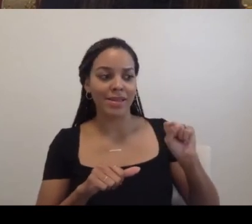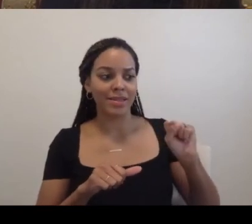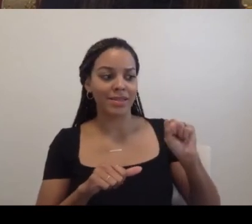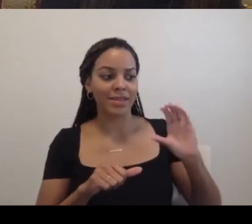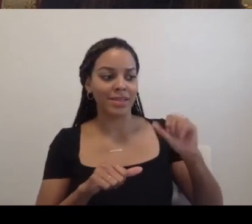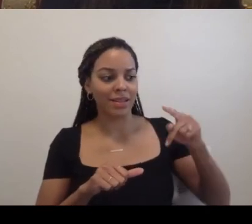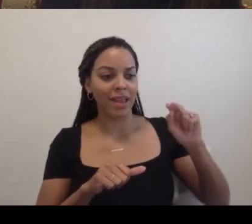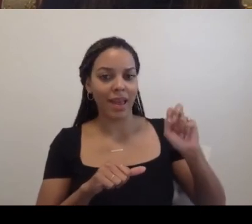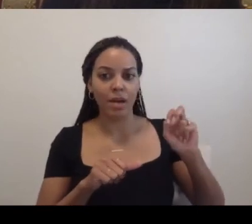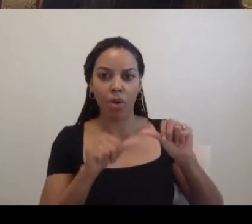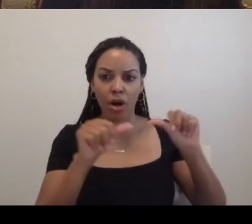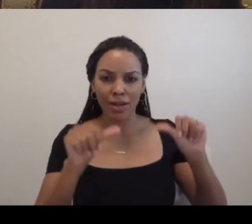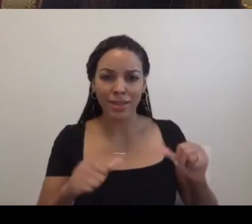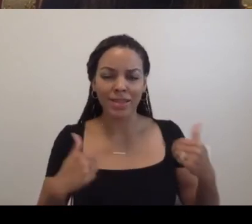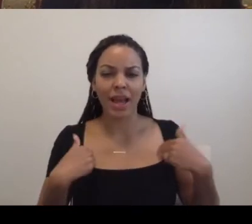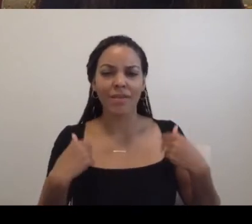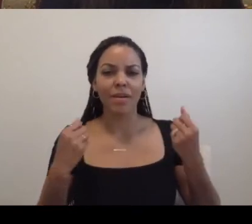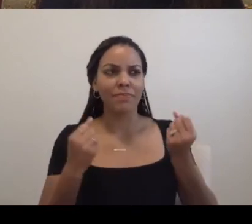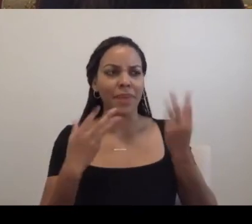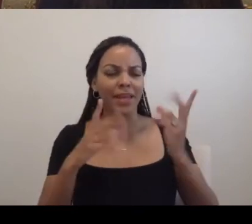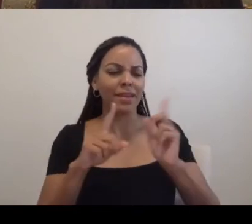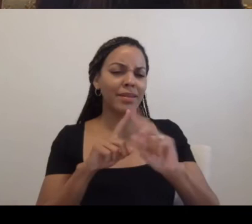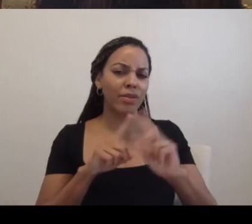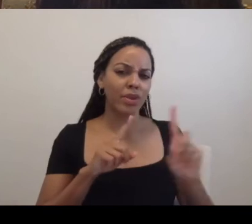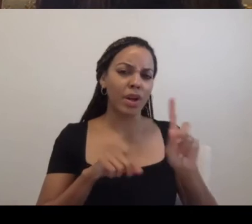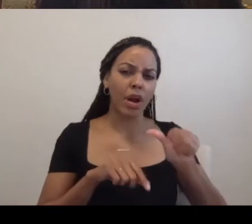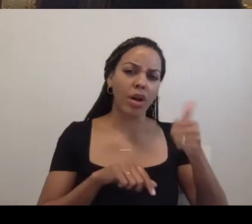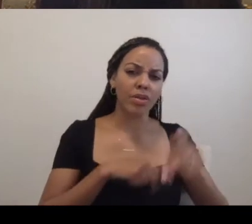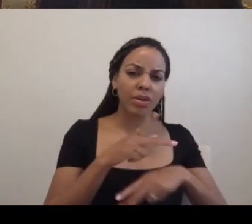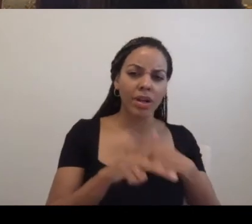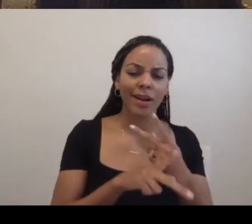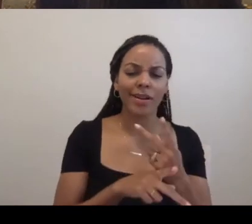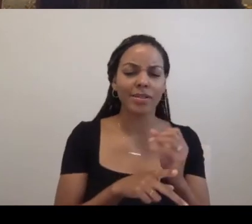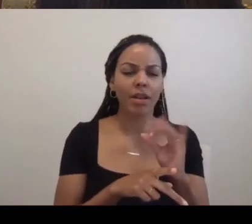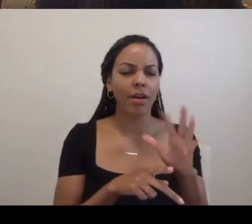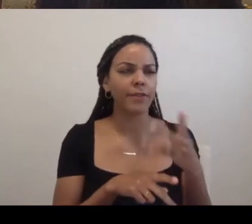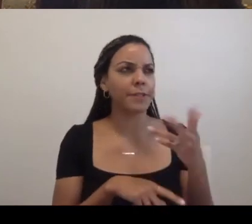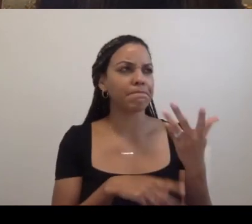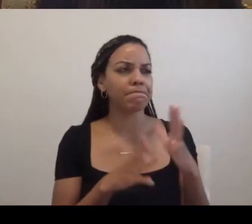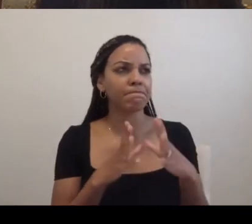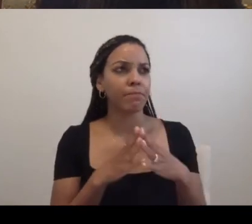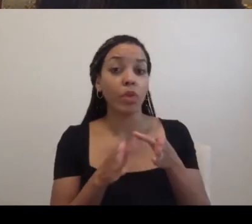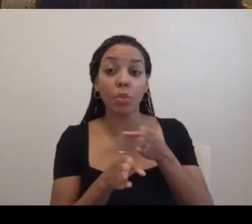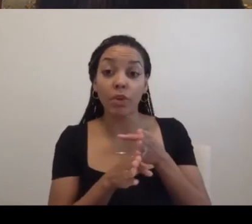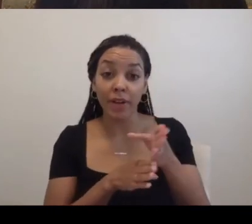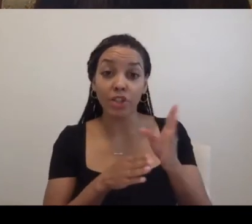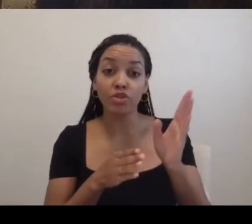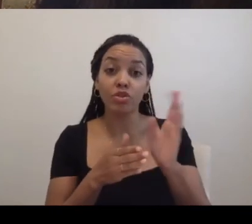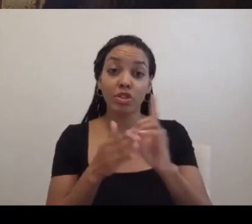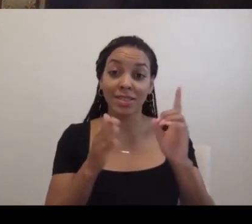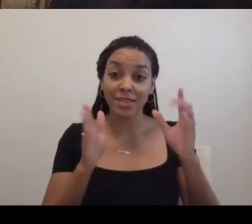whole host of other kinds of professional designers